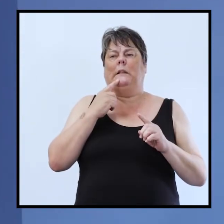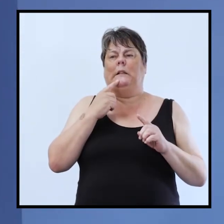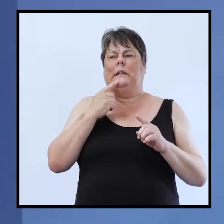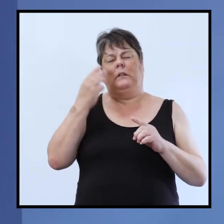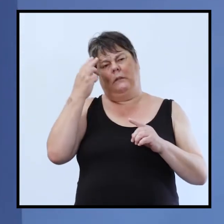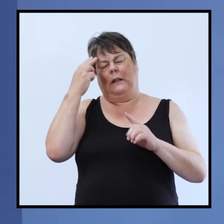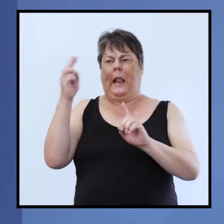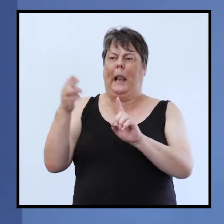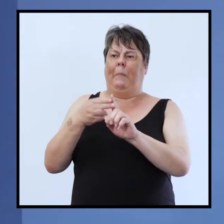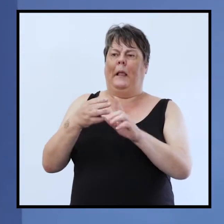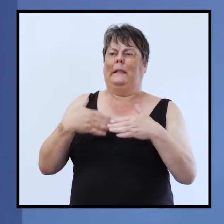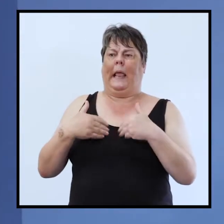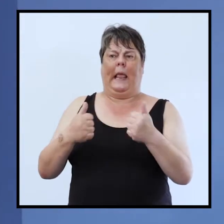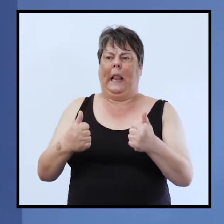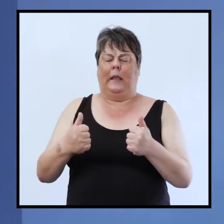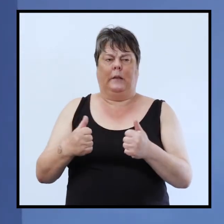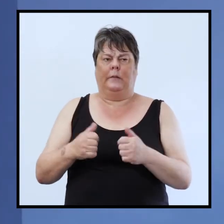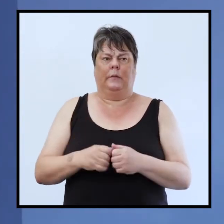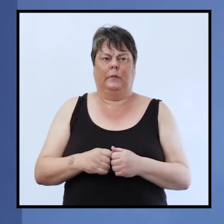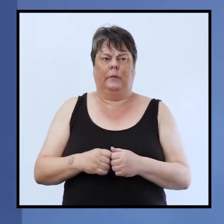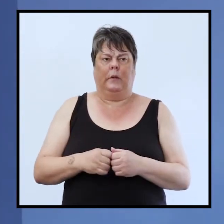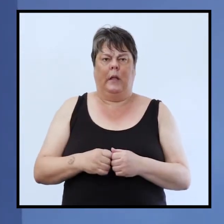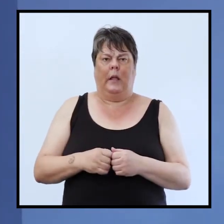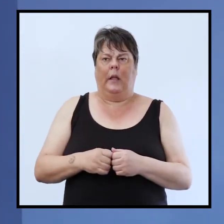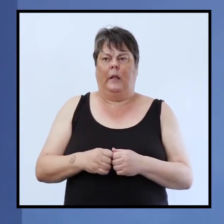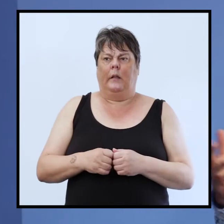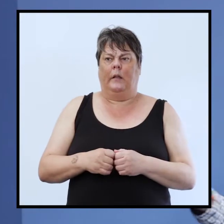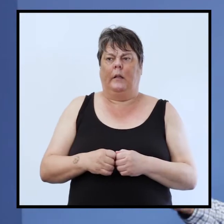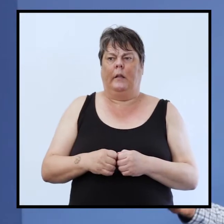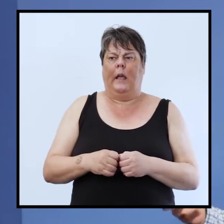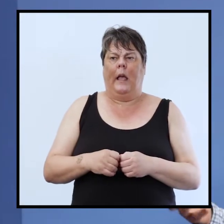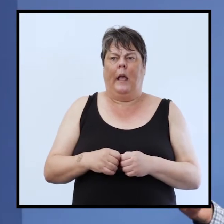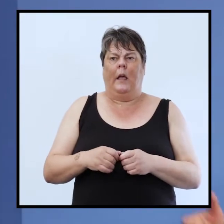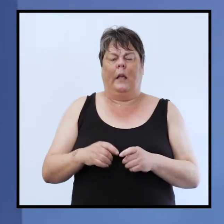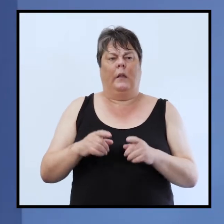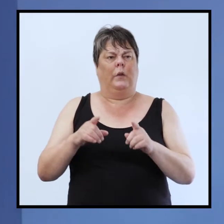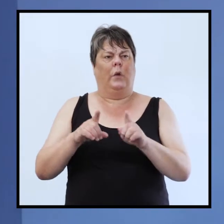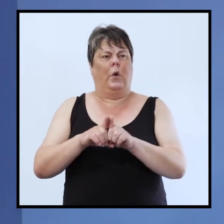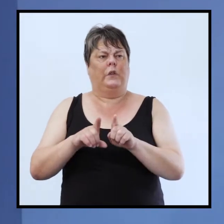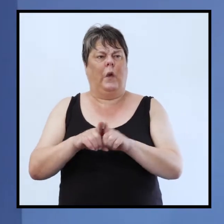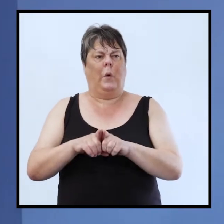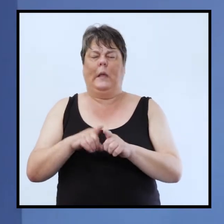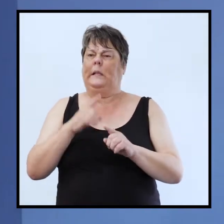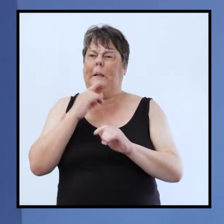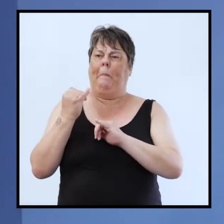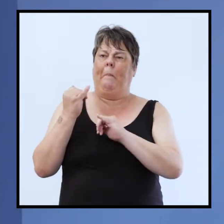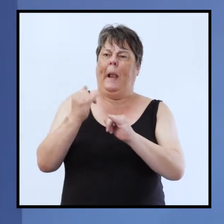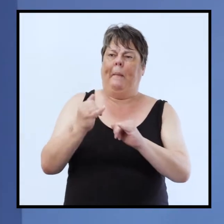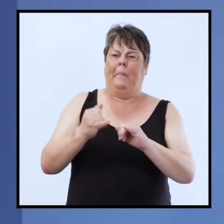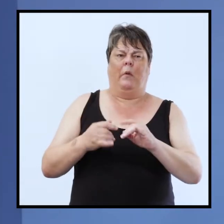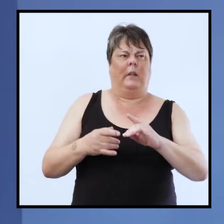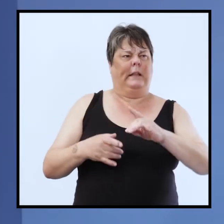he he didn't try to blame it on demons or anything else which other situations went that way